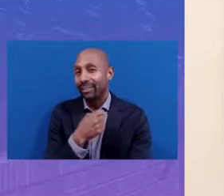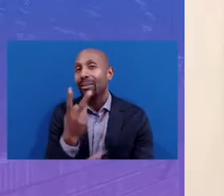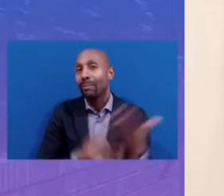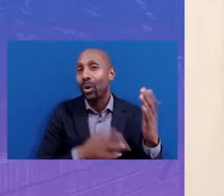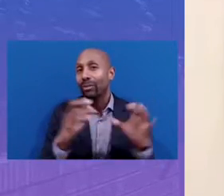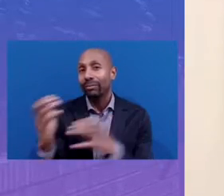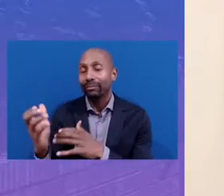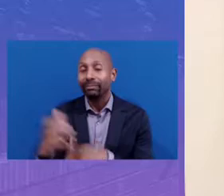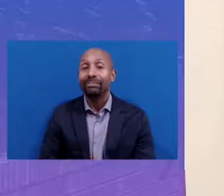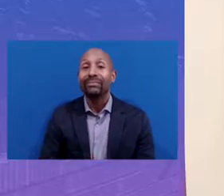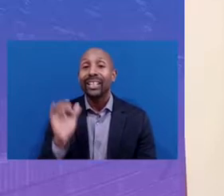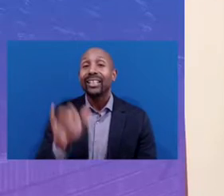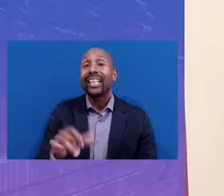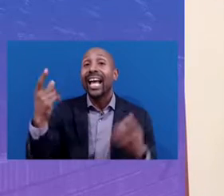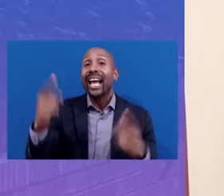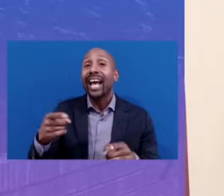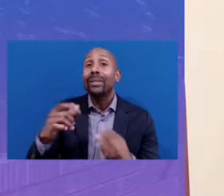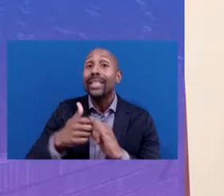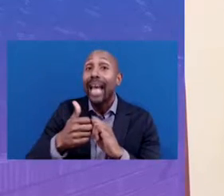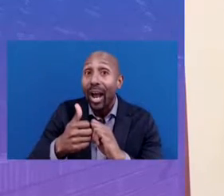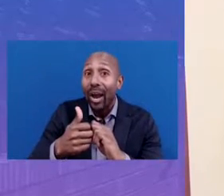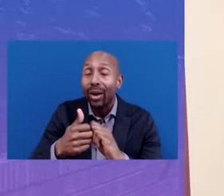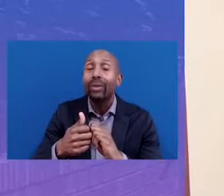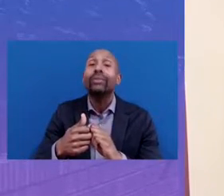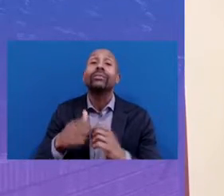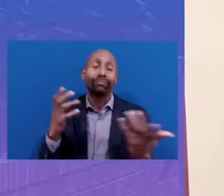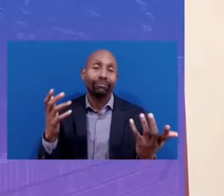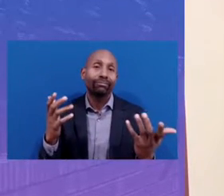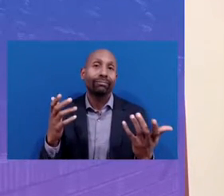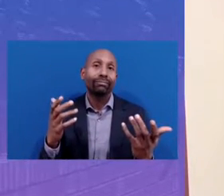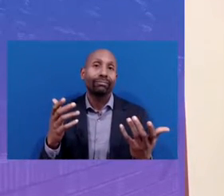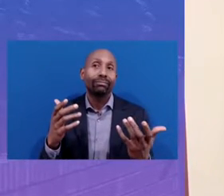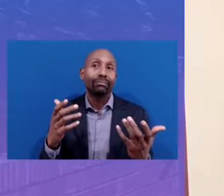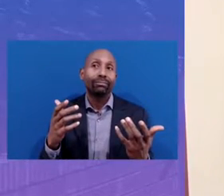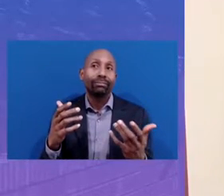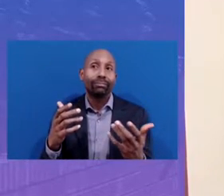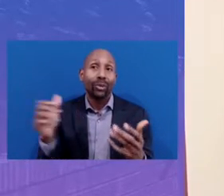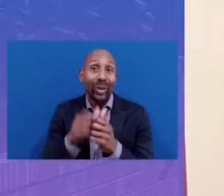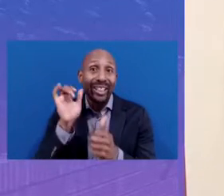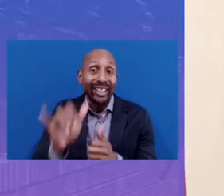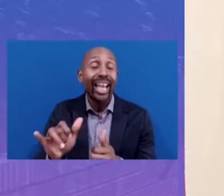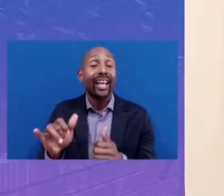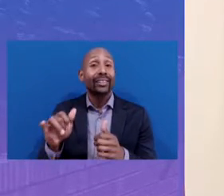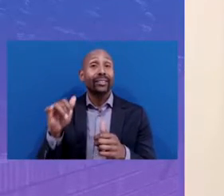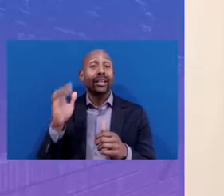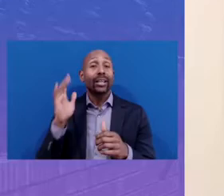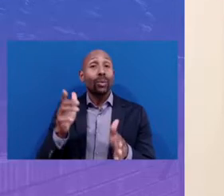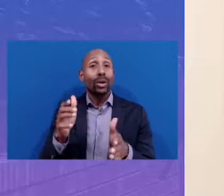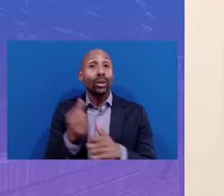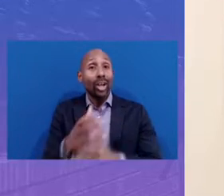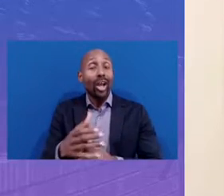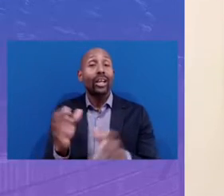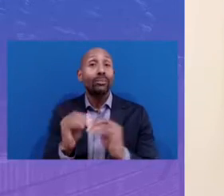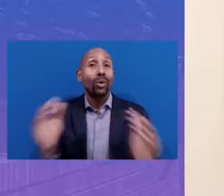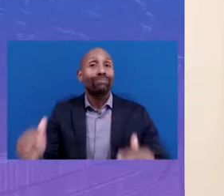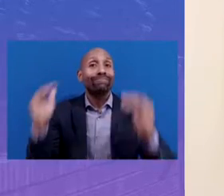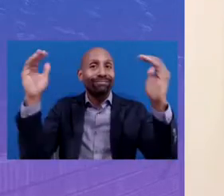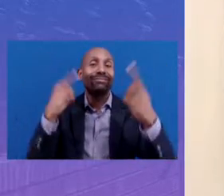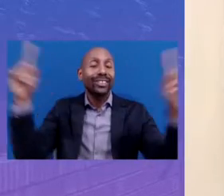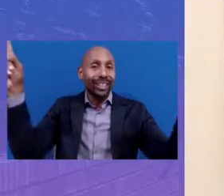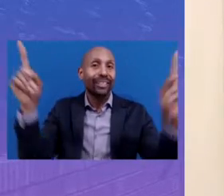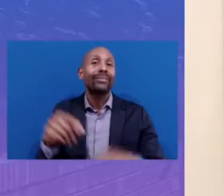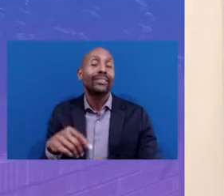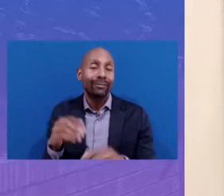only have higher achievement and more success with our students. So we're really excited about this opportunity.